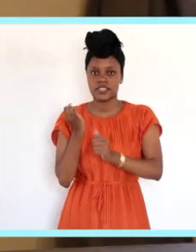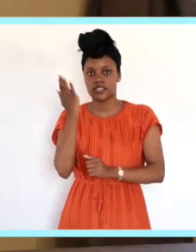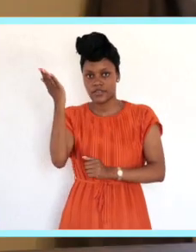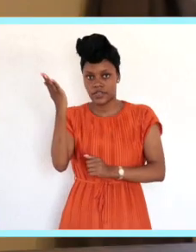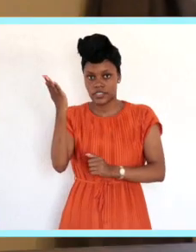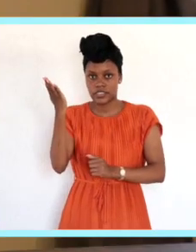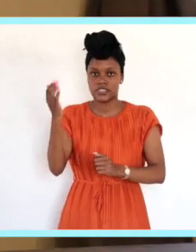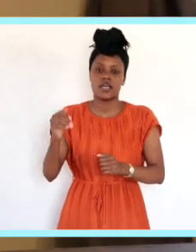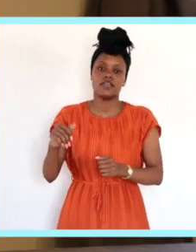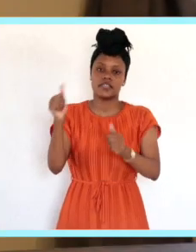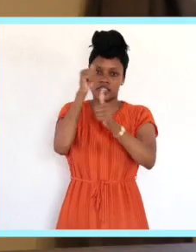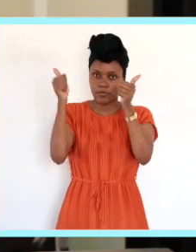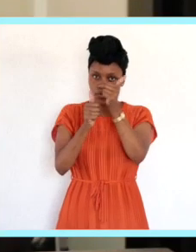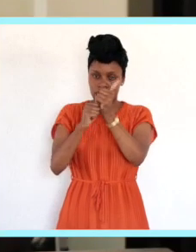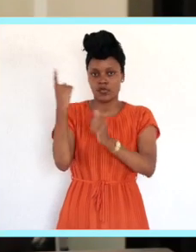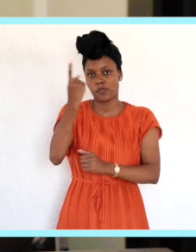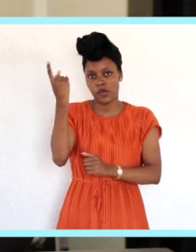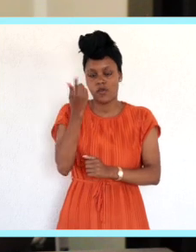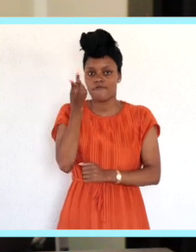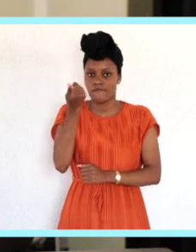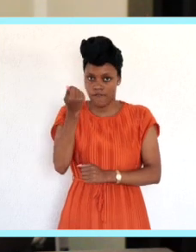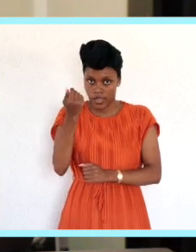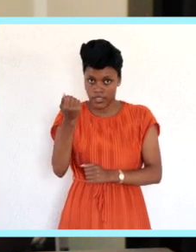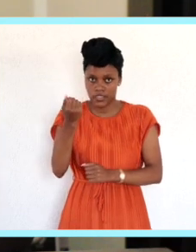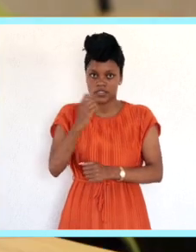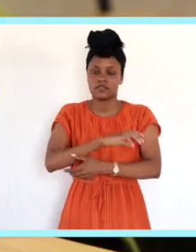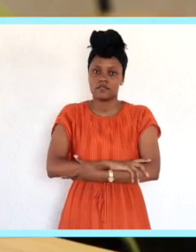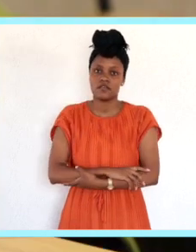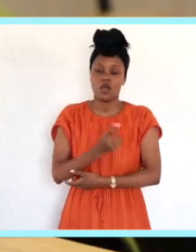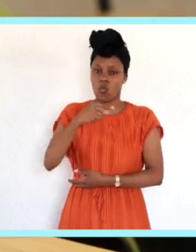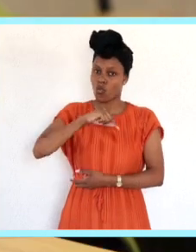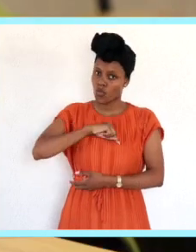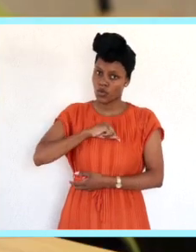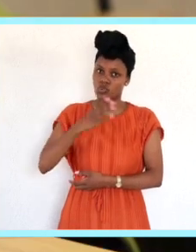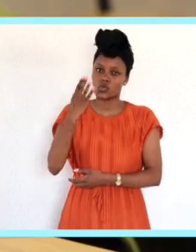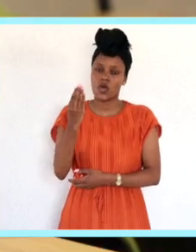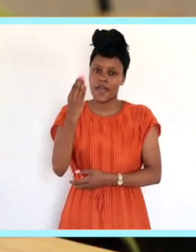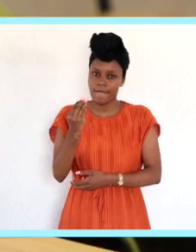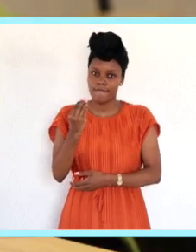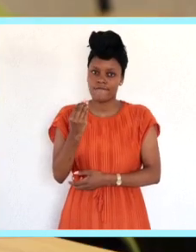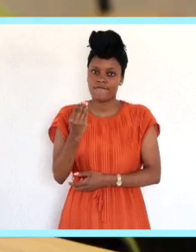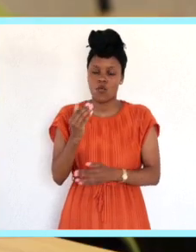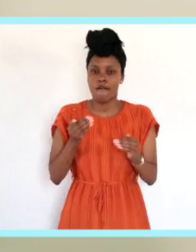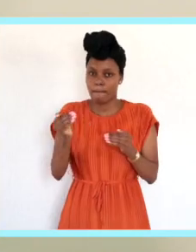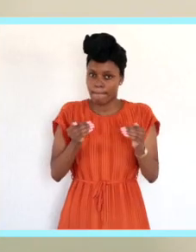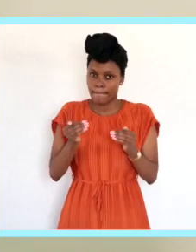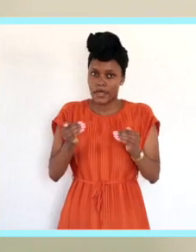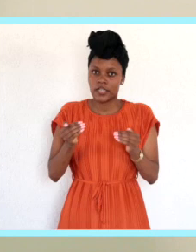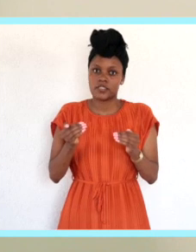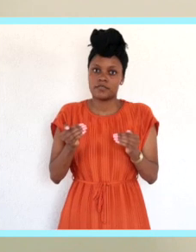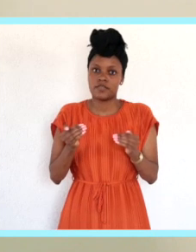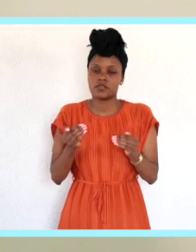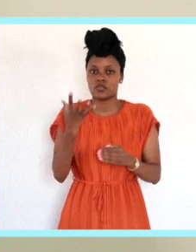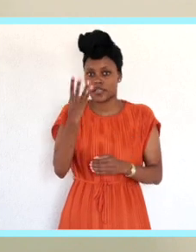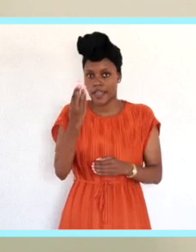services, deputy principal finance as well as deputy principal registrar. We also have an extension of the